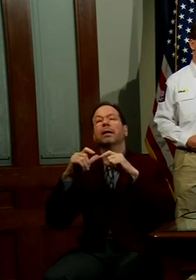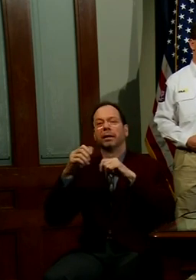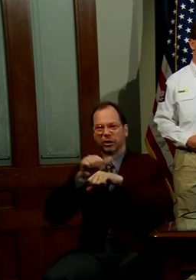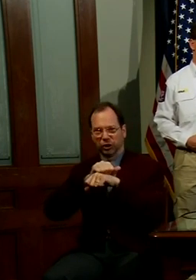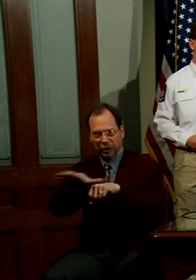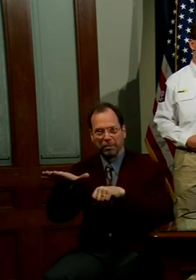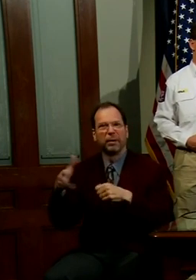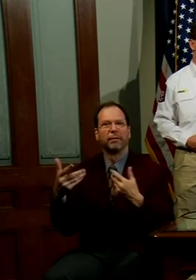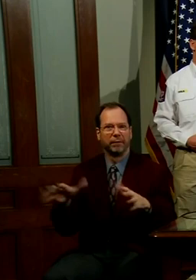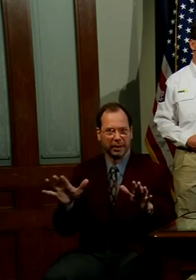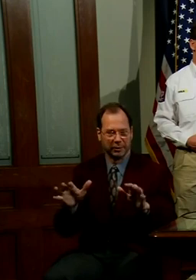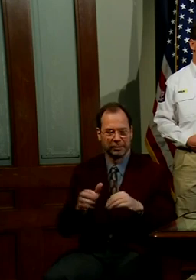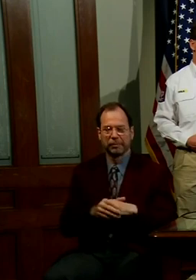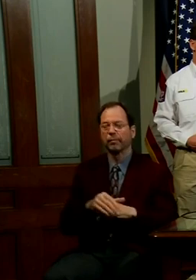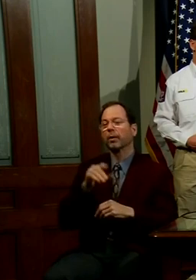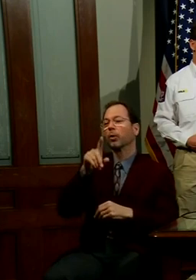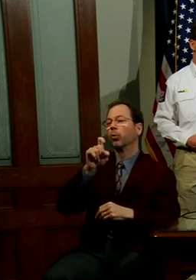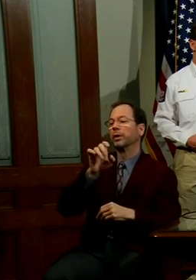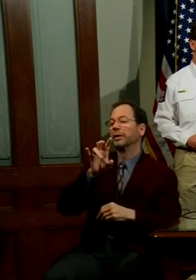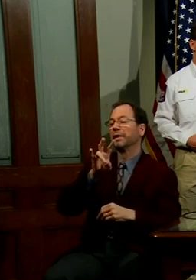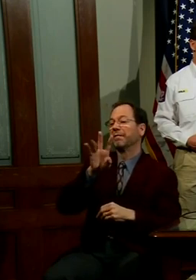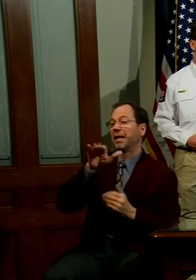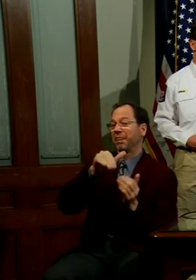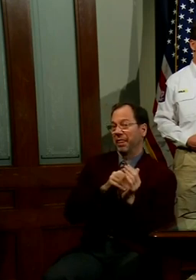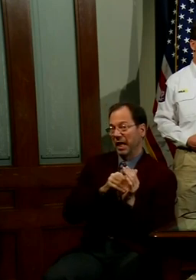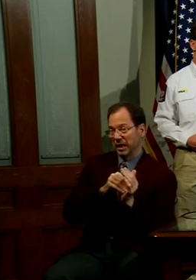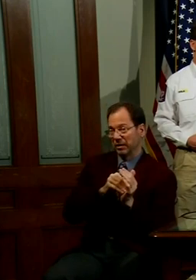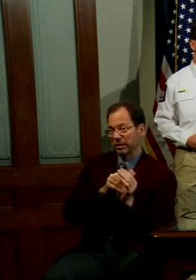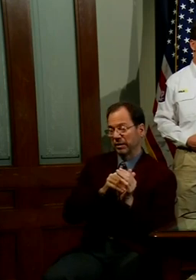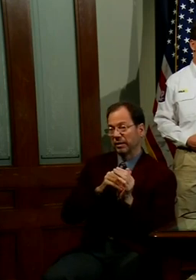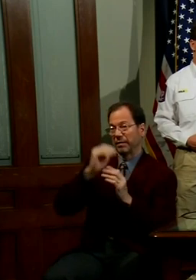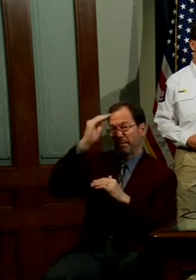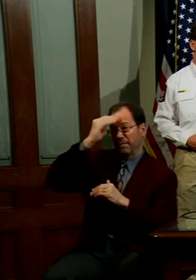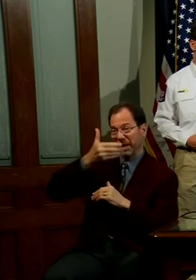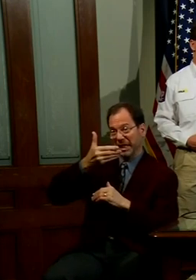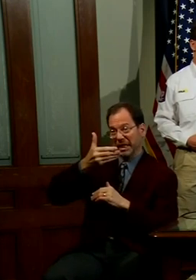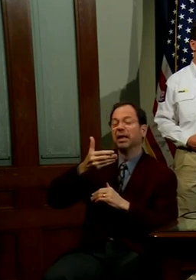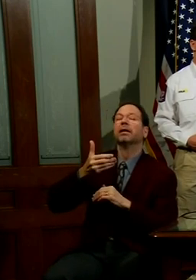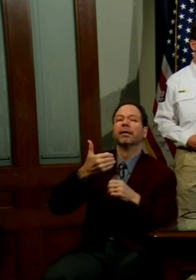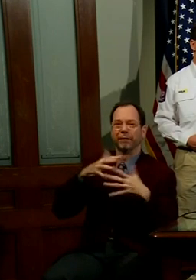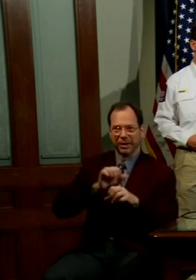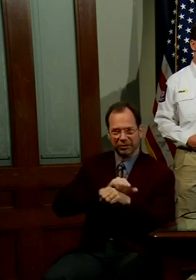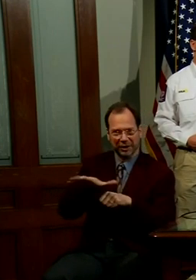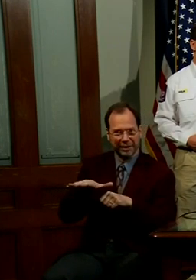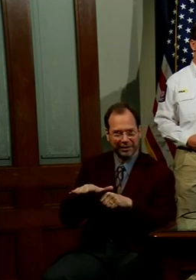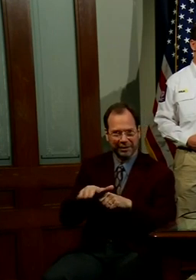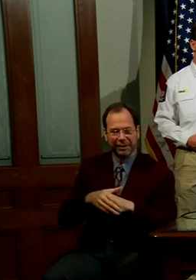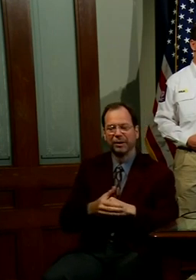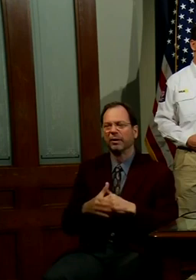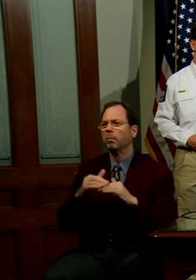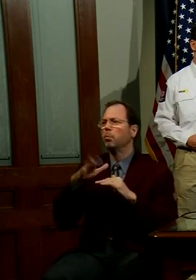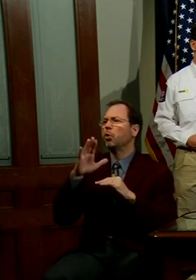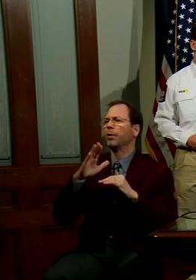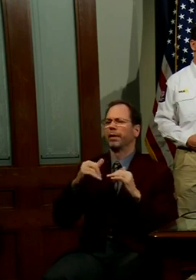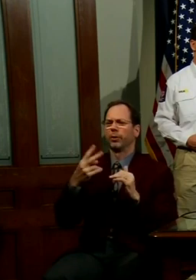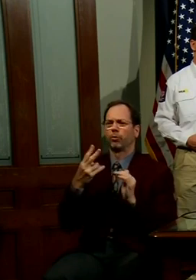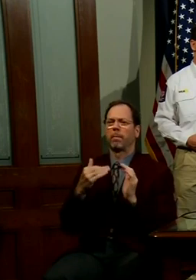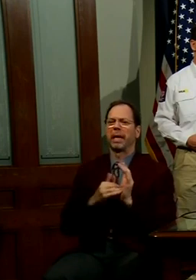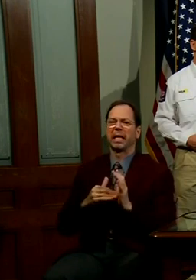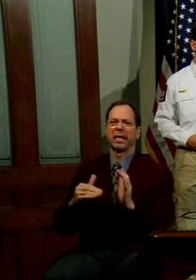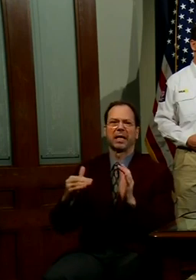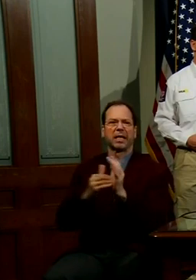shipped. Almost 175,000 face shields have been shipped. More than 2